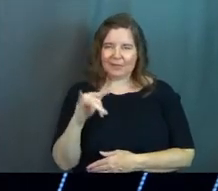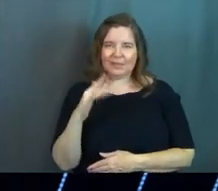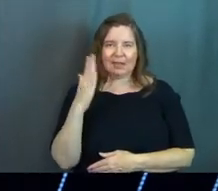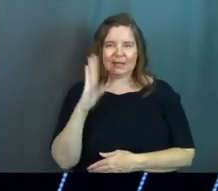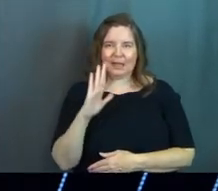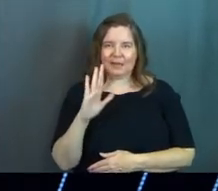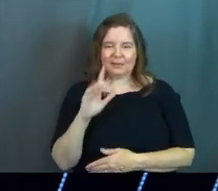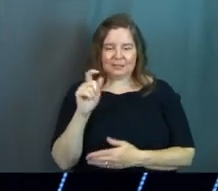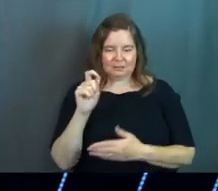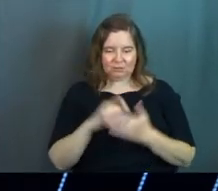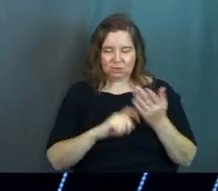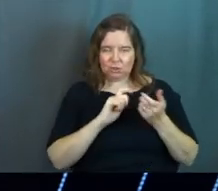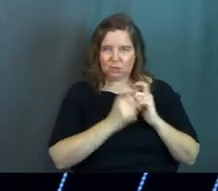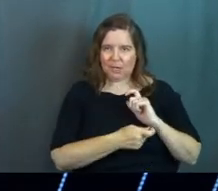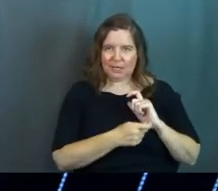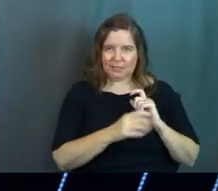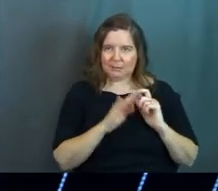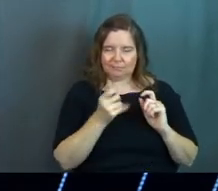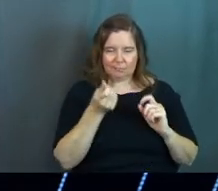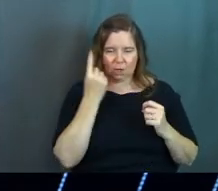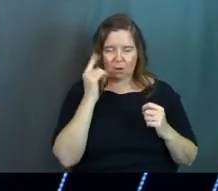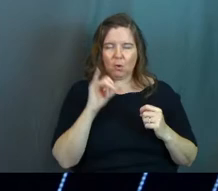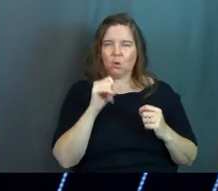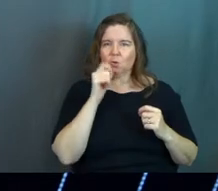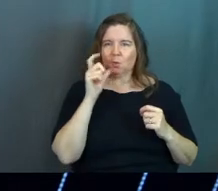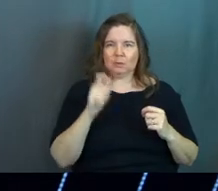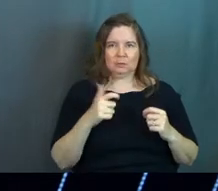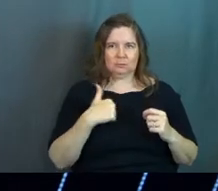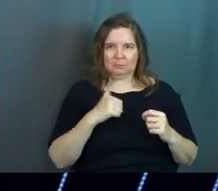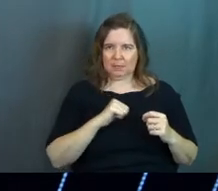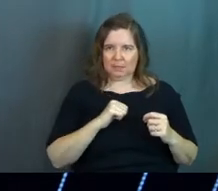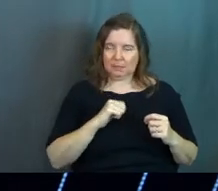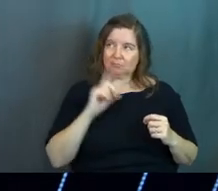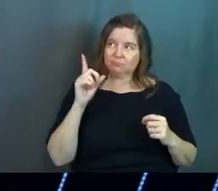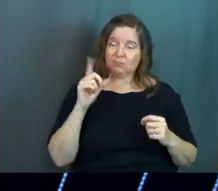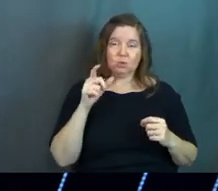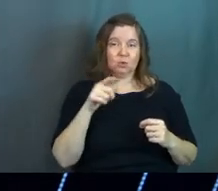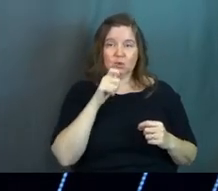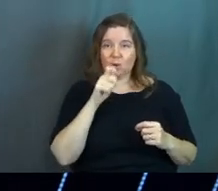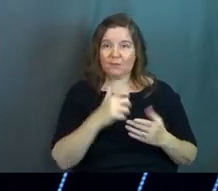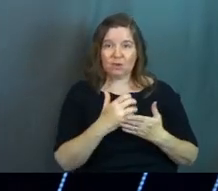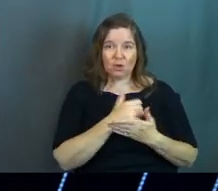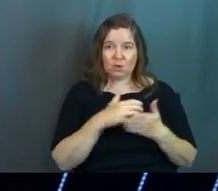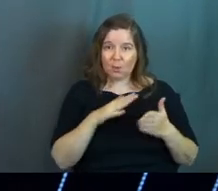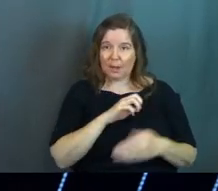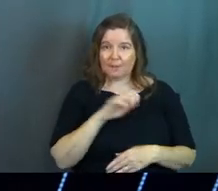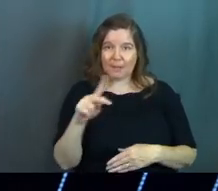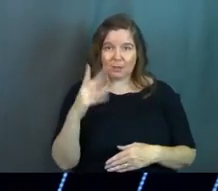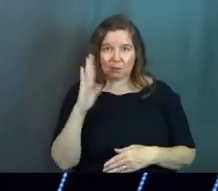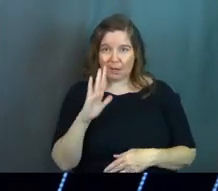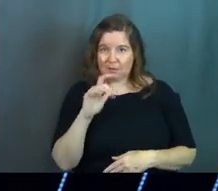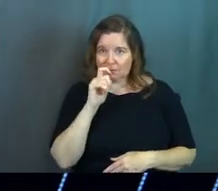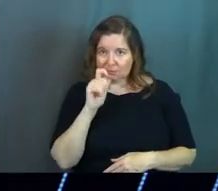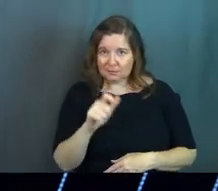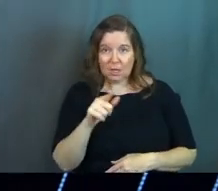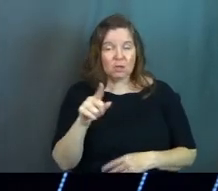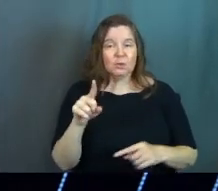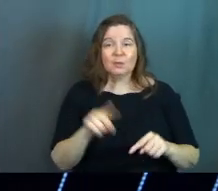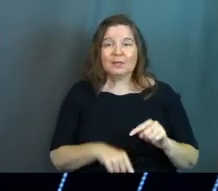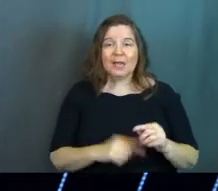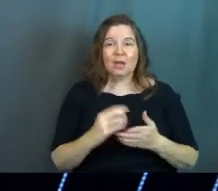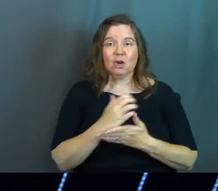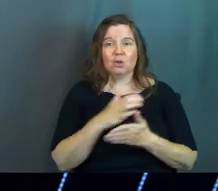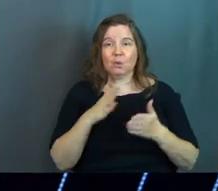got rewritten in Molly. And it's what needs to get rewritten in you. You do not have to earn your way back to God and you